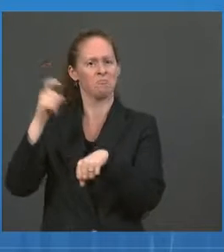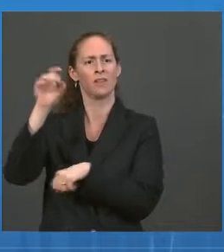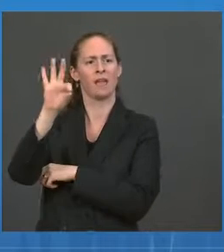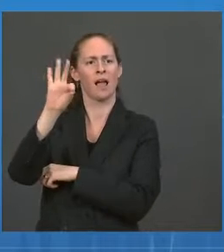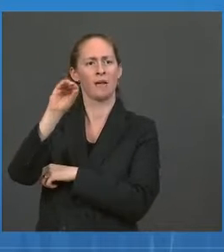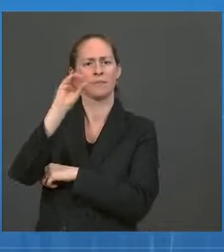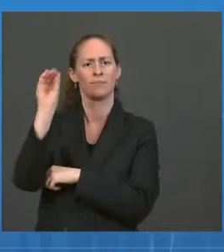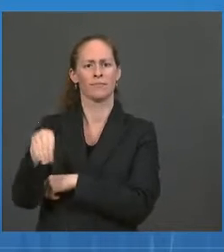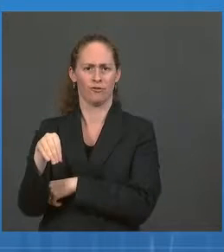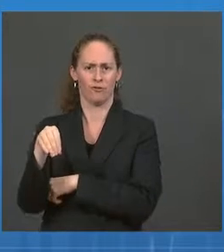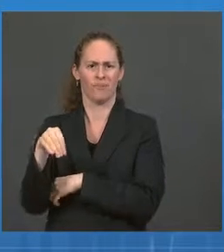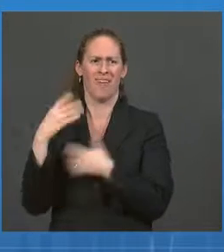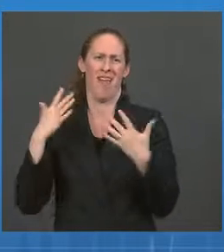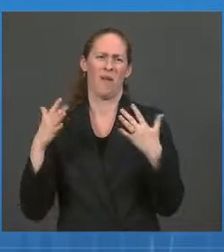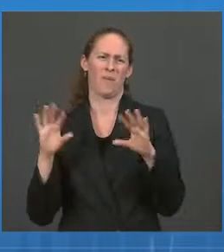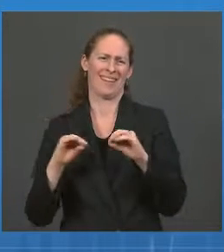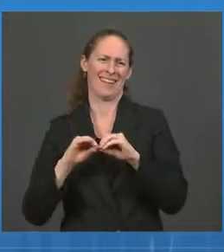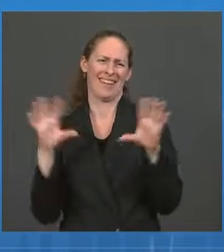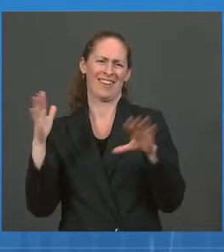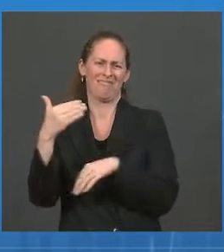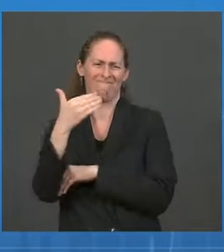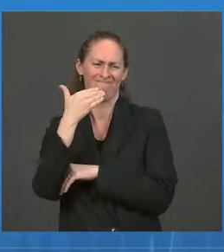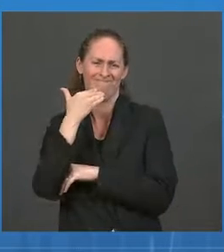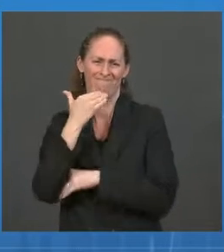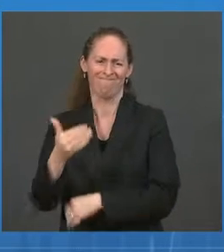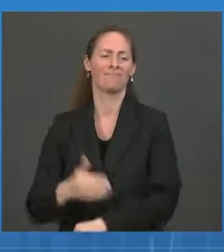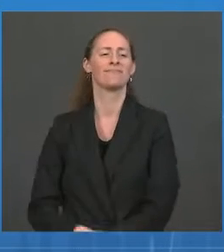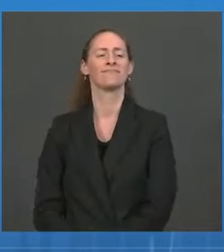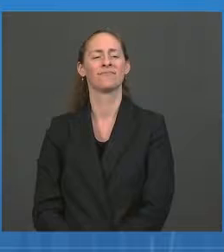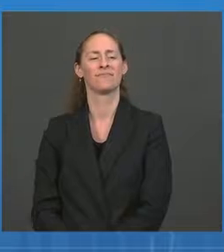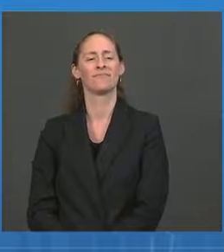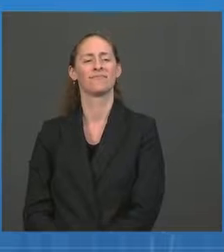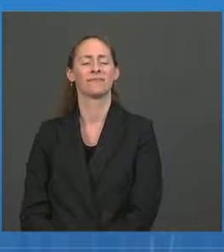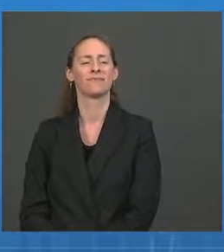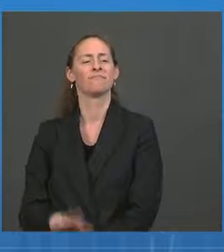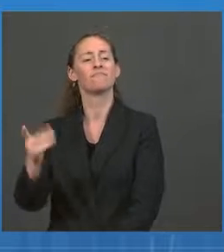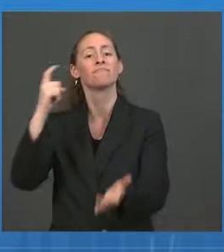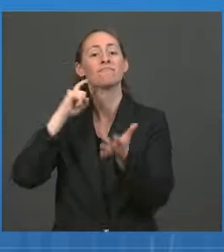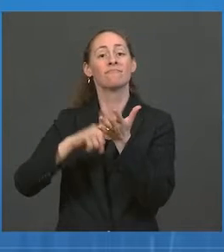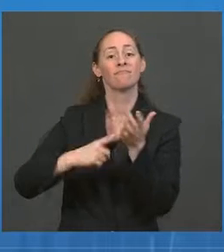progress, and these organizations continue to see more employees vaccinated each day.